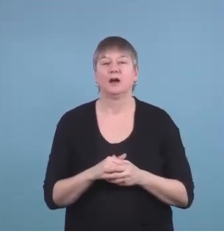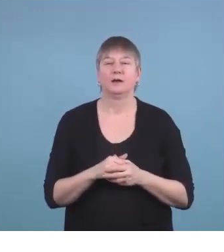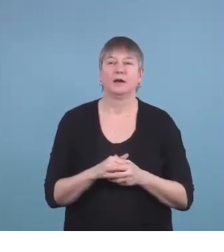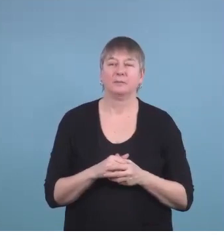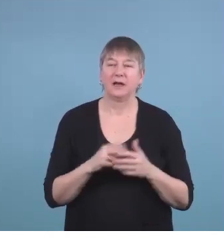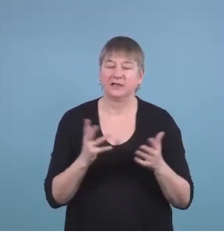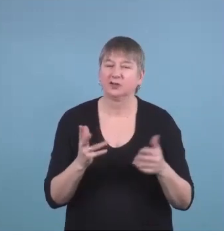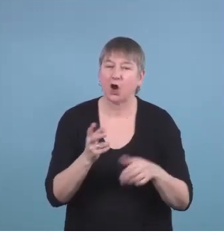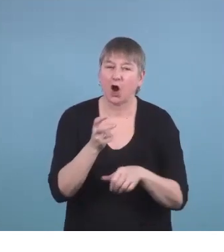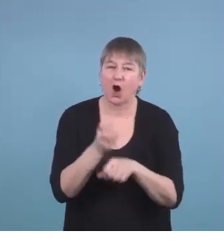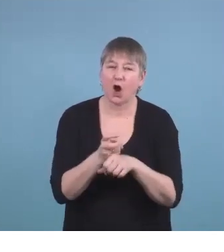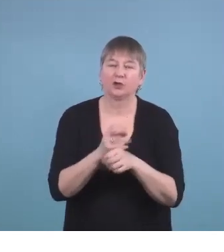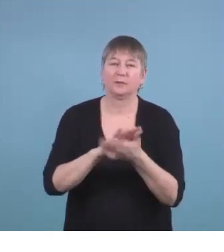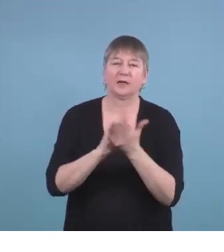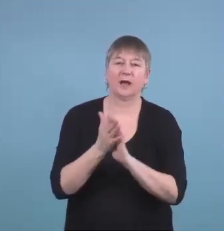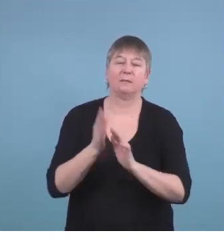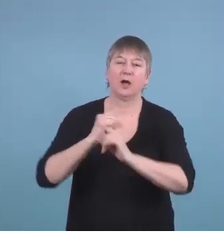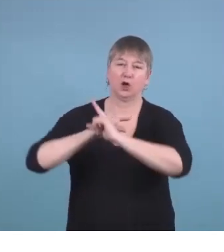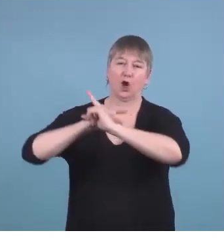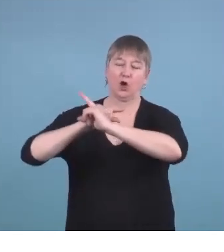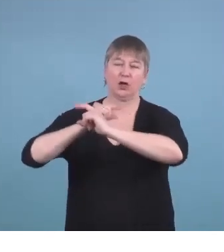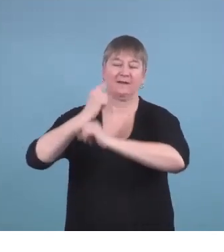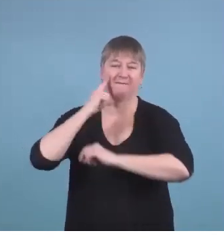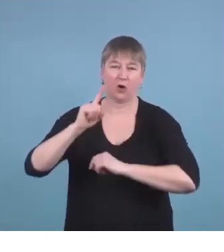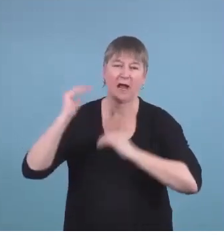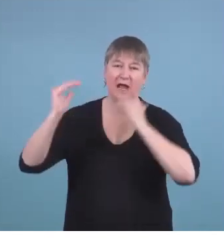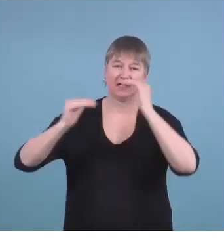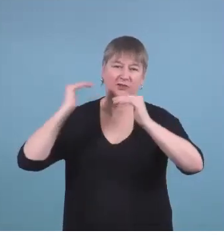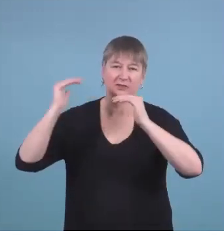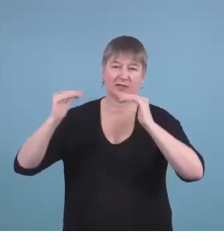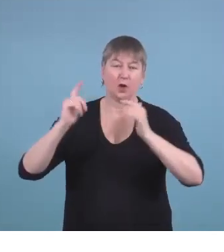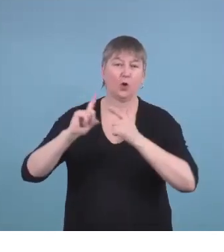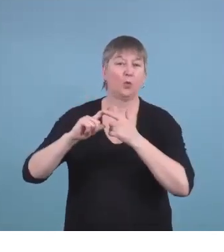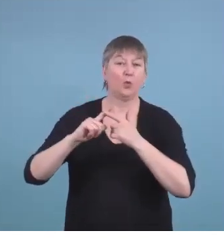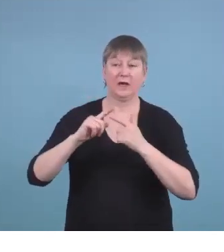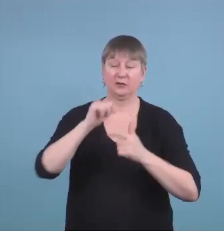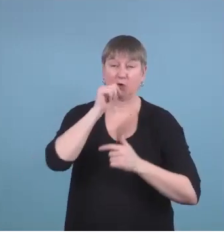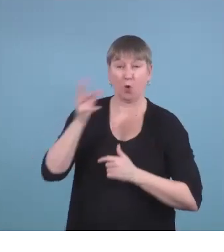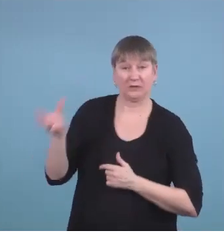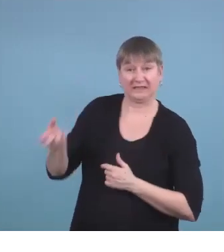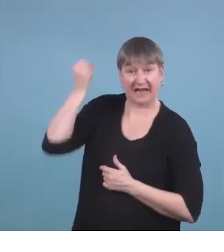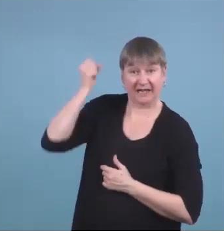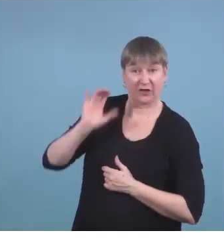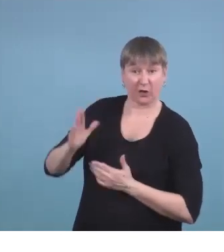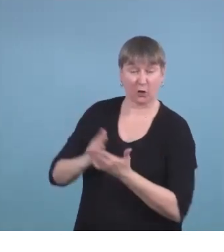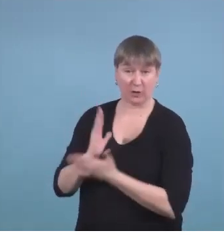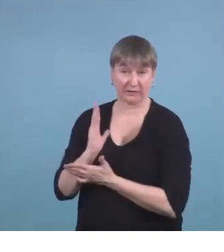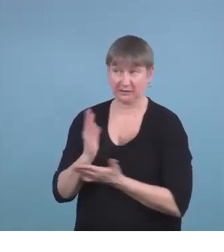a guardian of an adult we do not take rights away from adults in Alberta